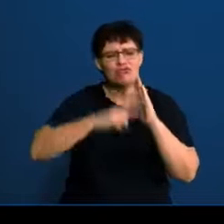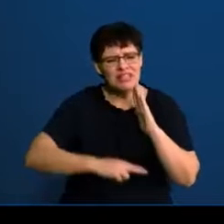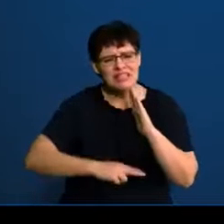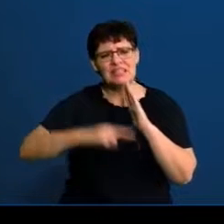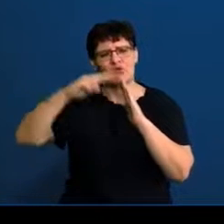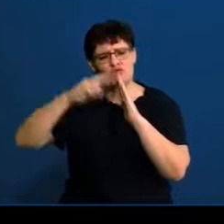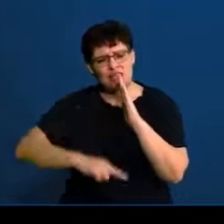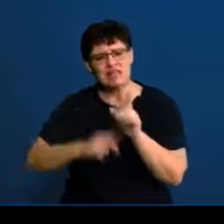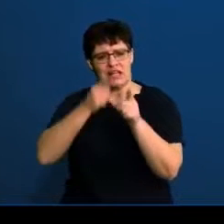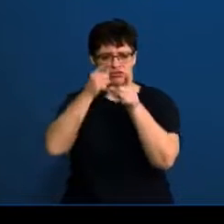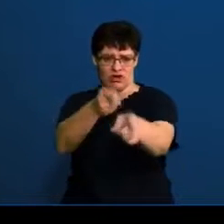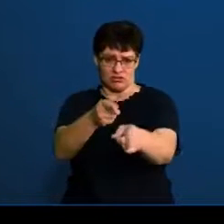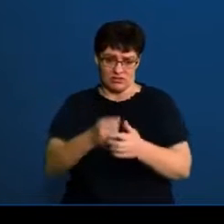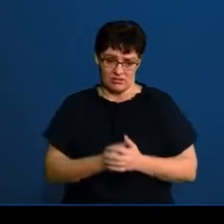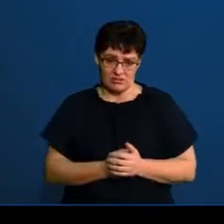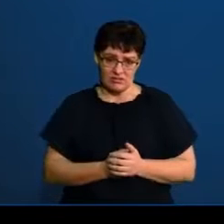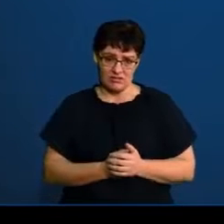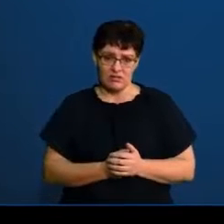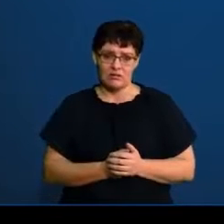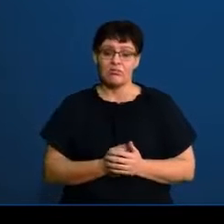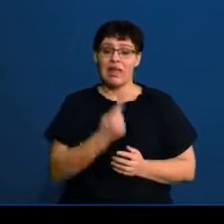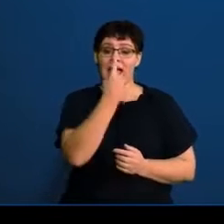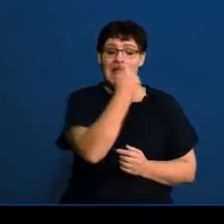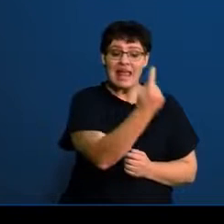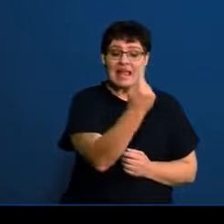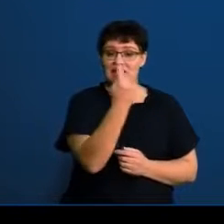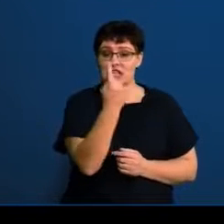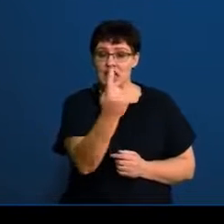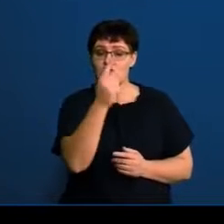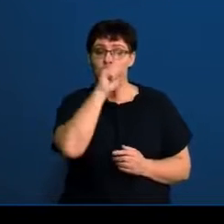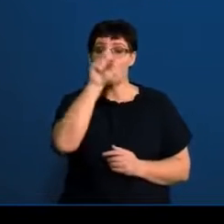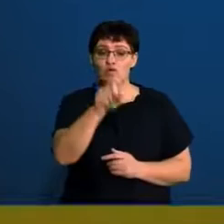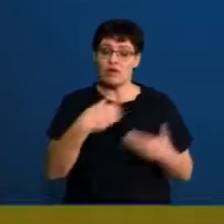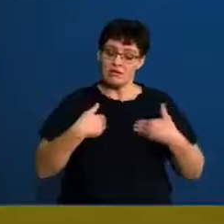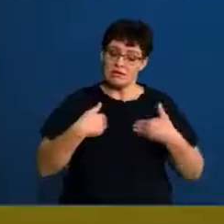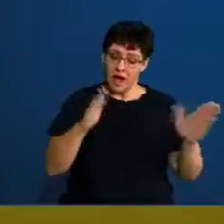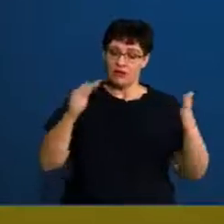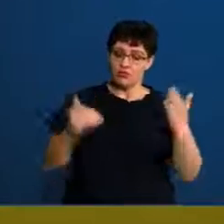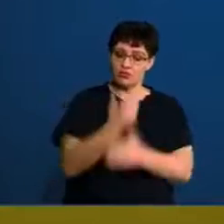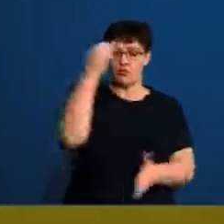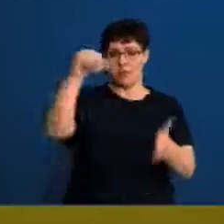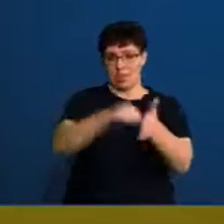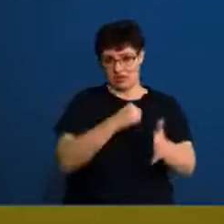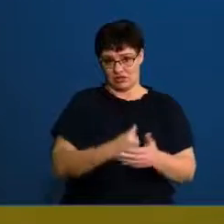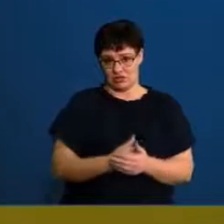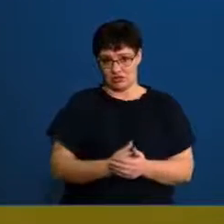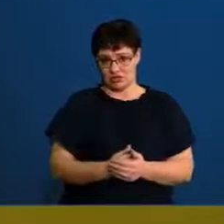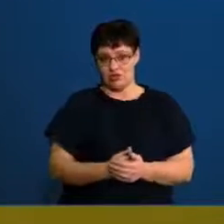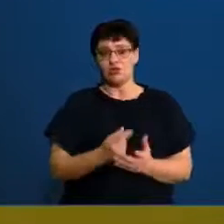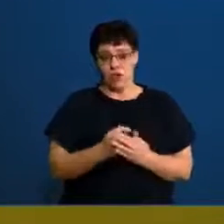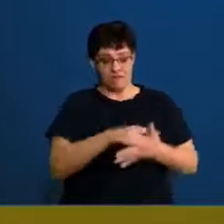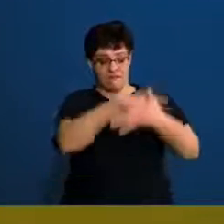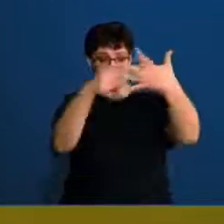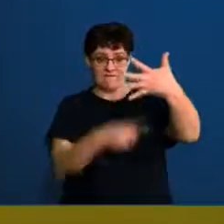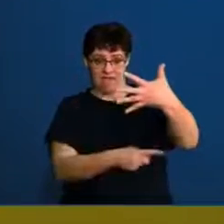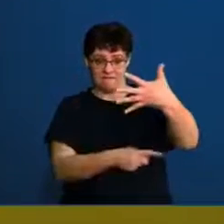following instructions. You need to start each question on a new page. Now your questions are broken down into five questions.